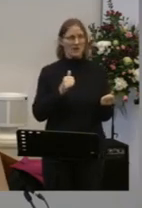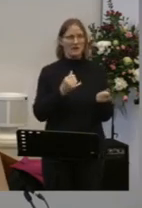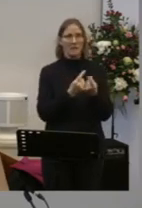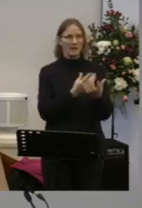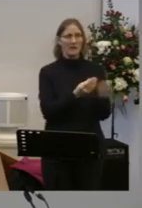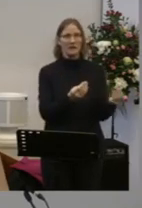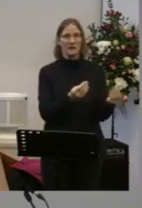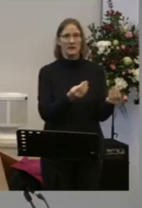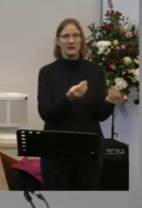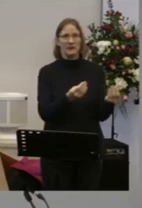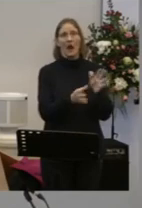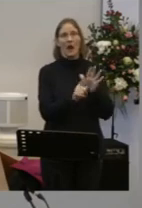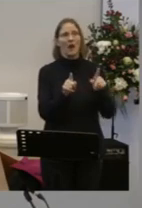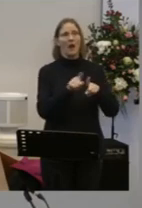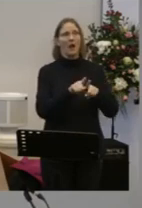And it might